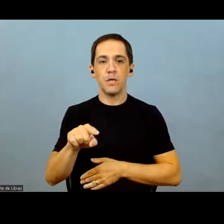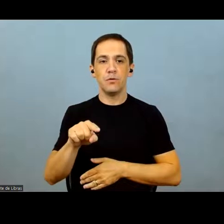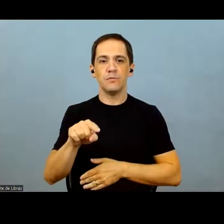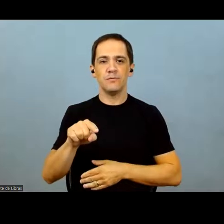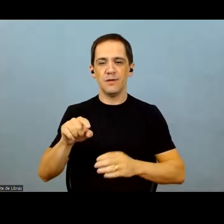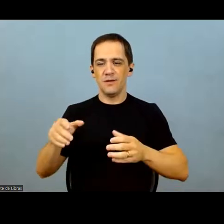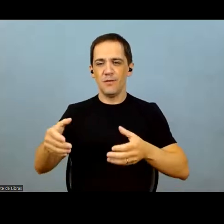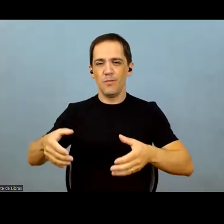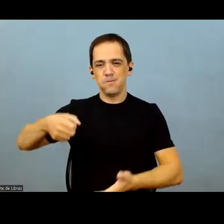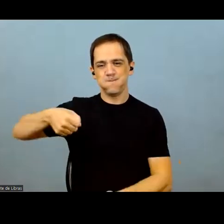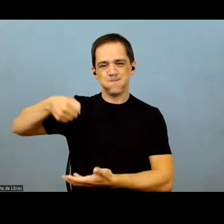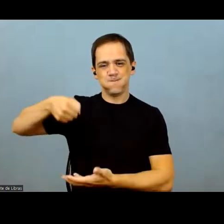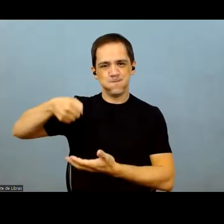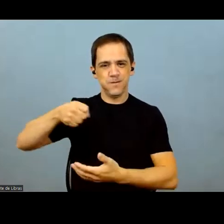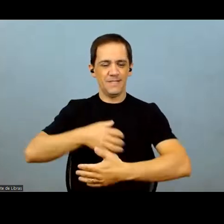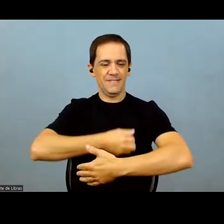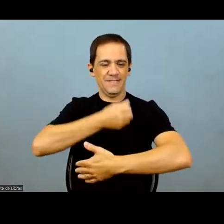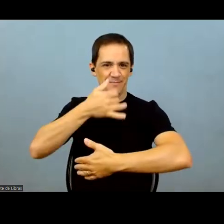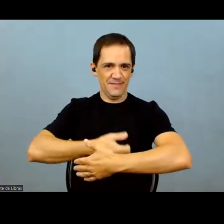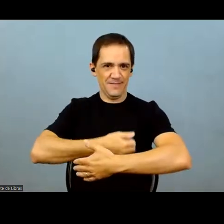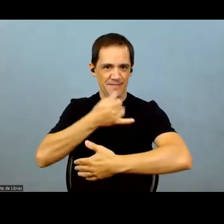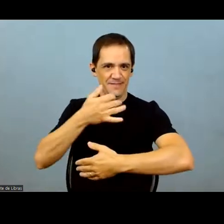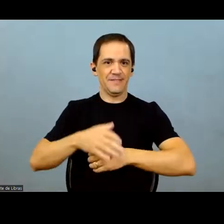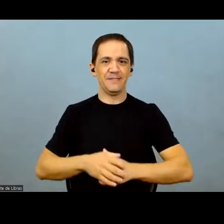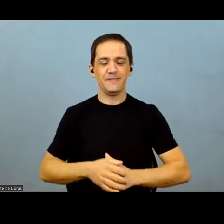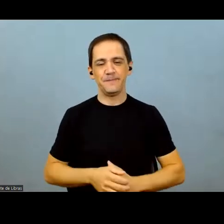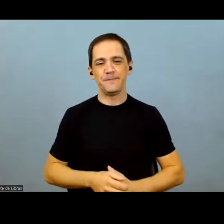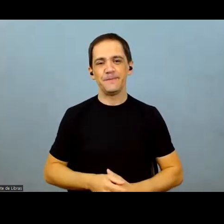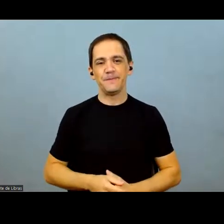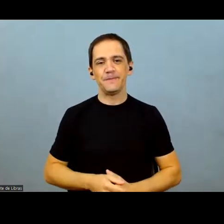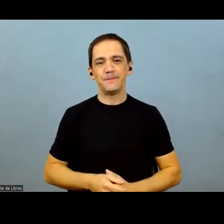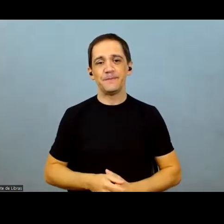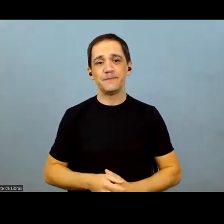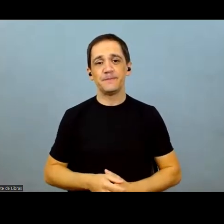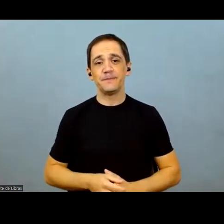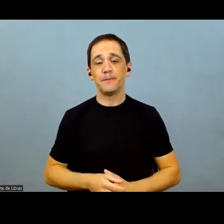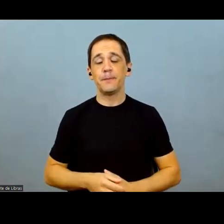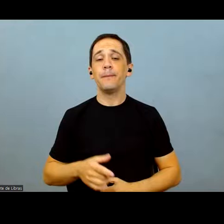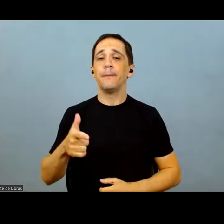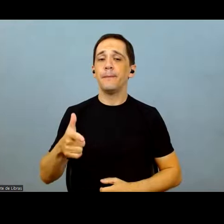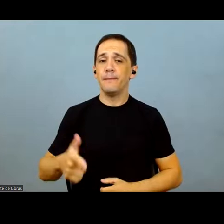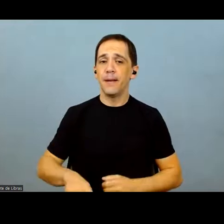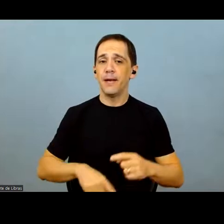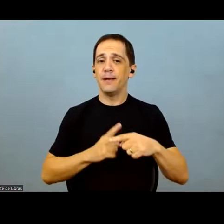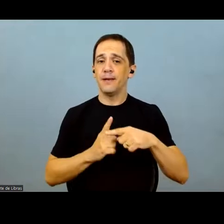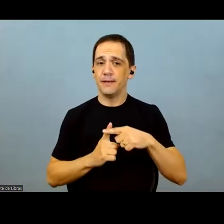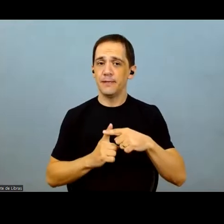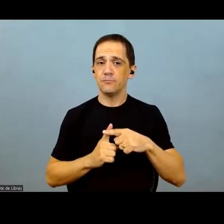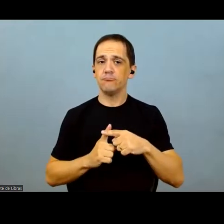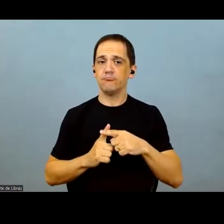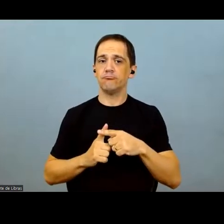about. And we are just waiting for the end of the harvest season.